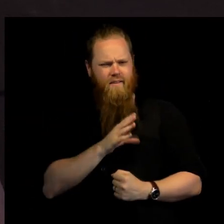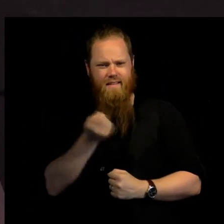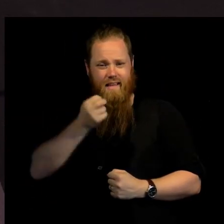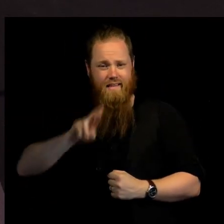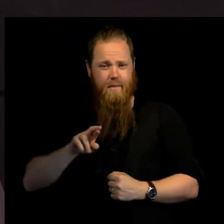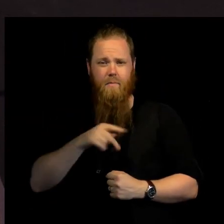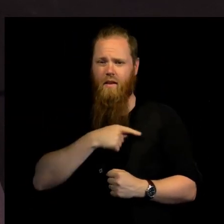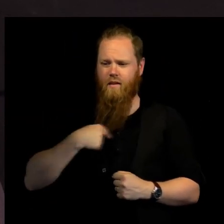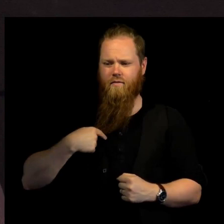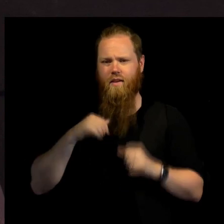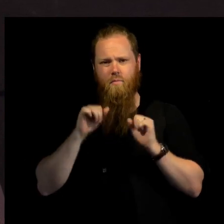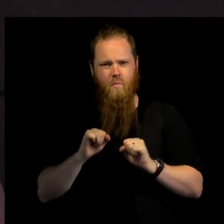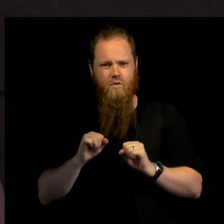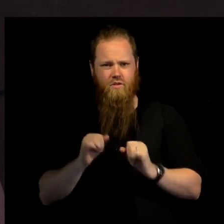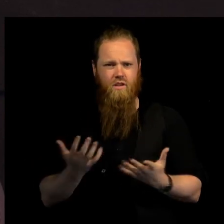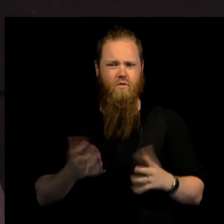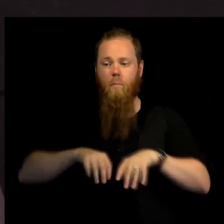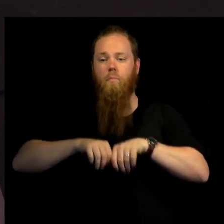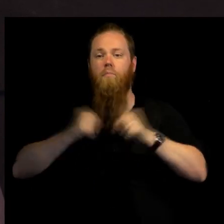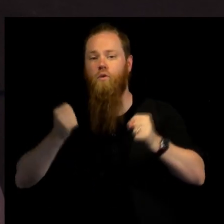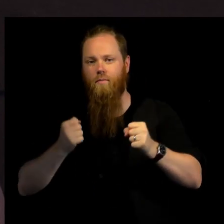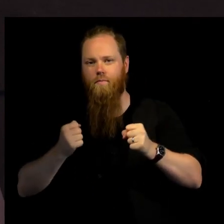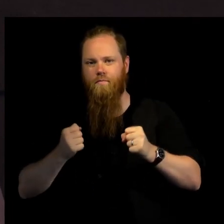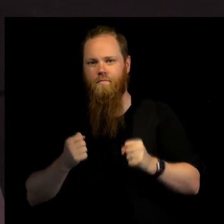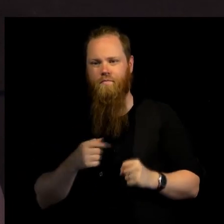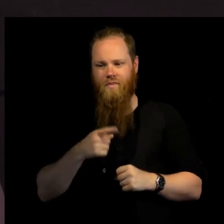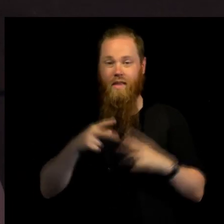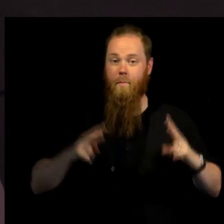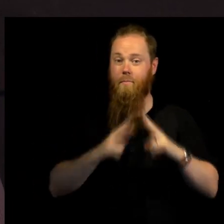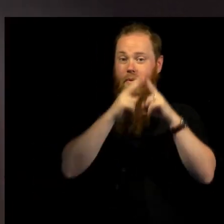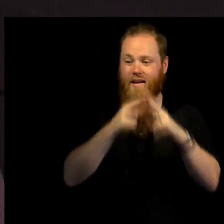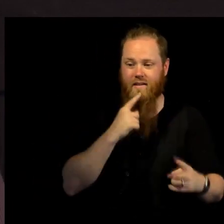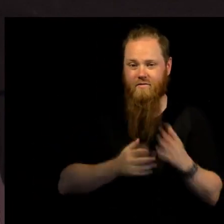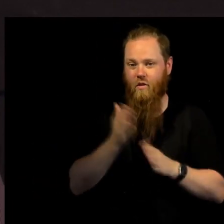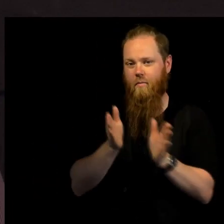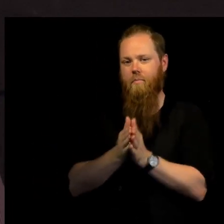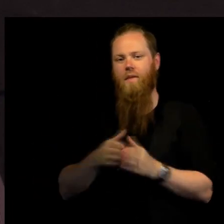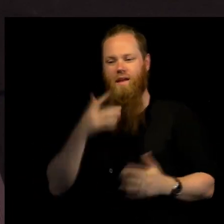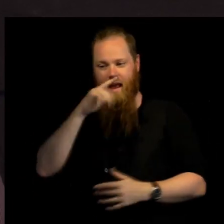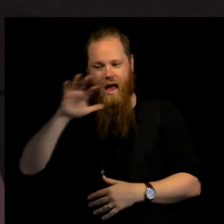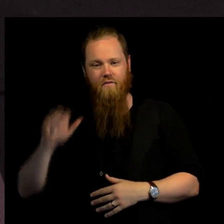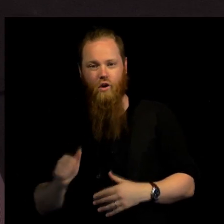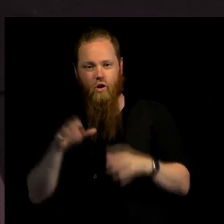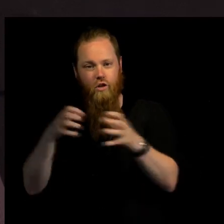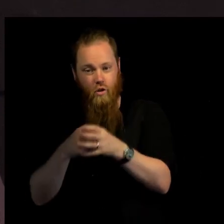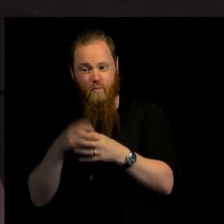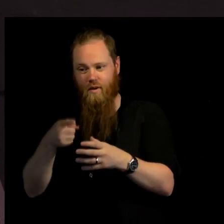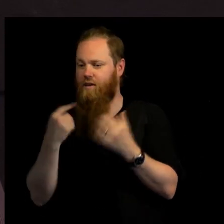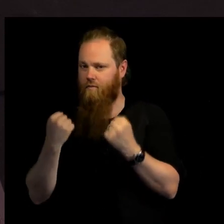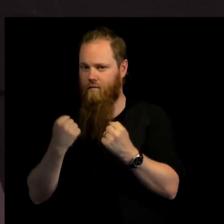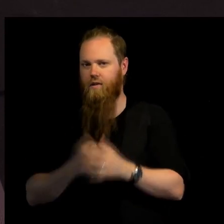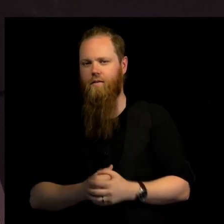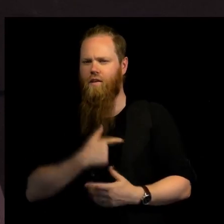needed to break it. And the Paris Agreement with the African Group was such an example. So we really need to build different